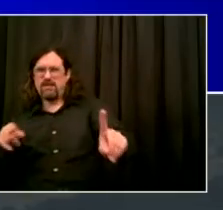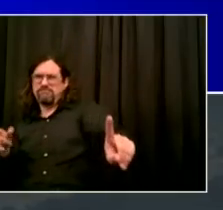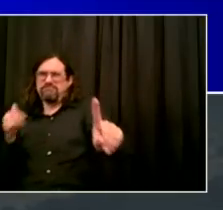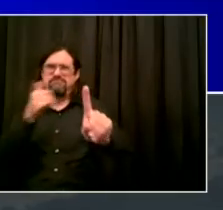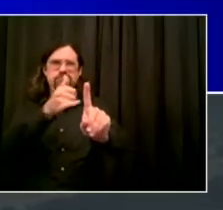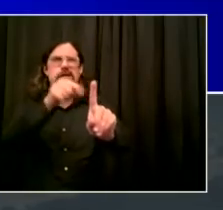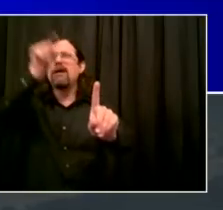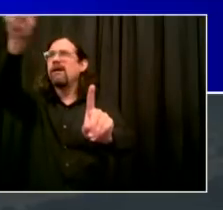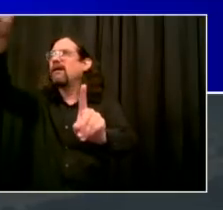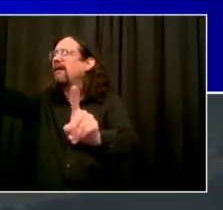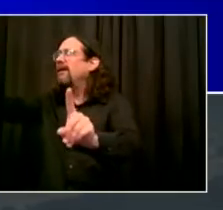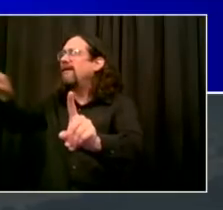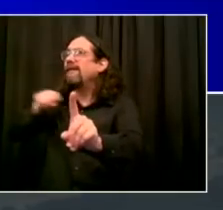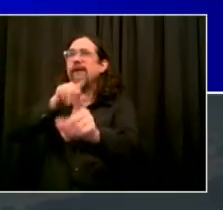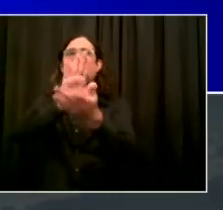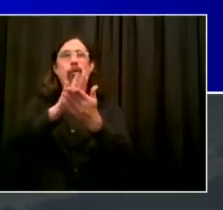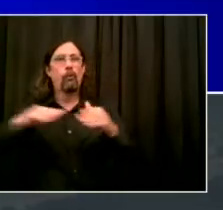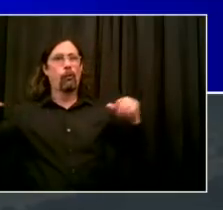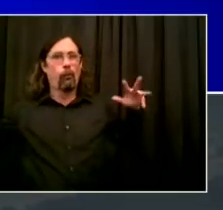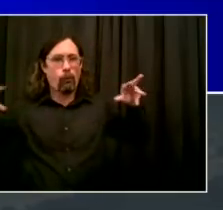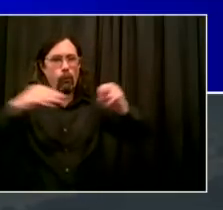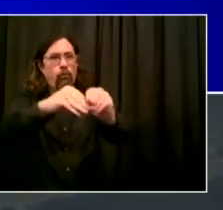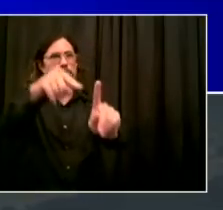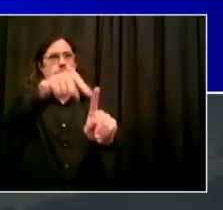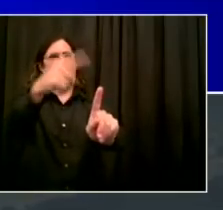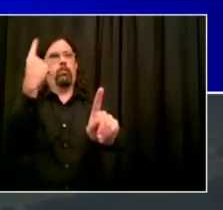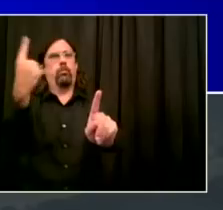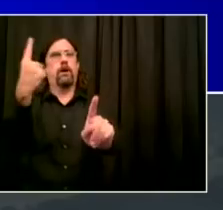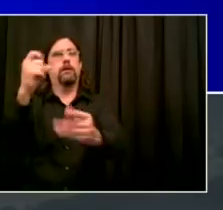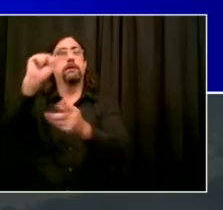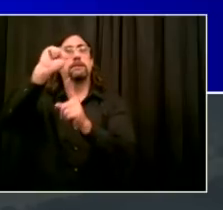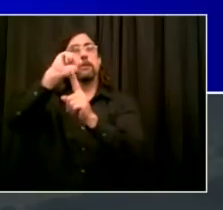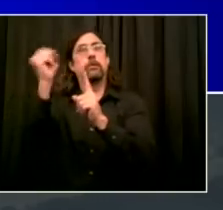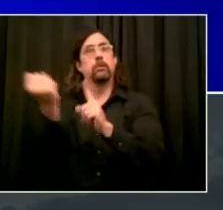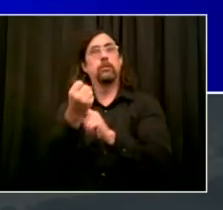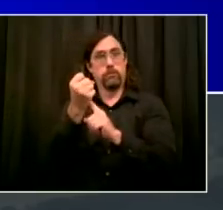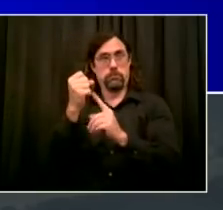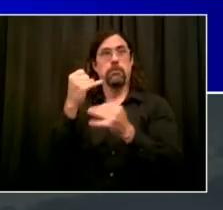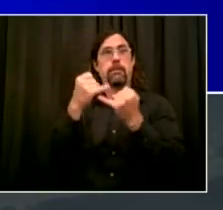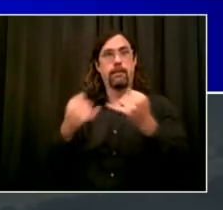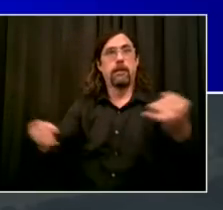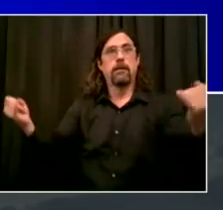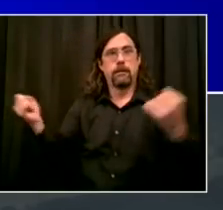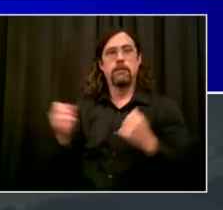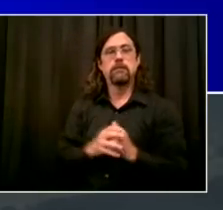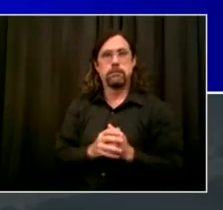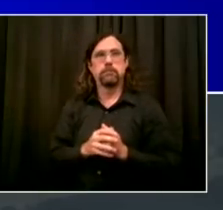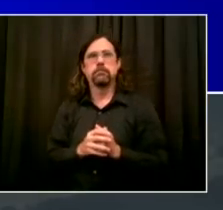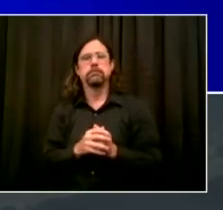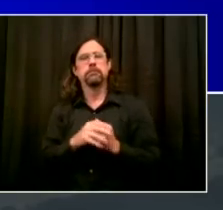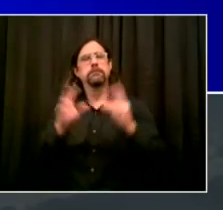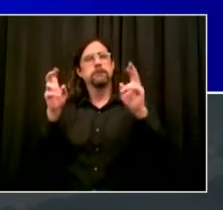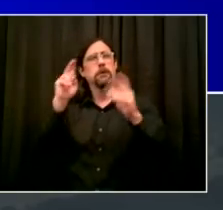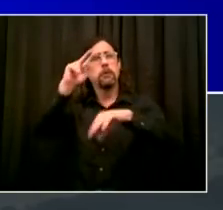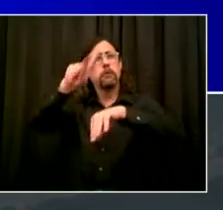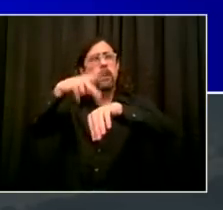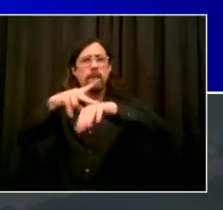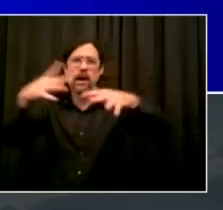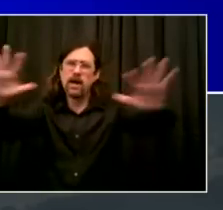the appropriate steps to make sure anyone who does need to be isolated will be isolated quickly. Now, this will be a constant effort.